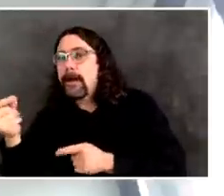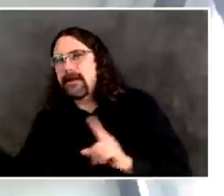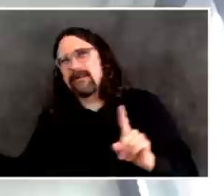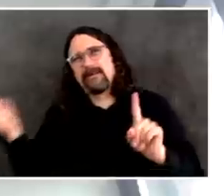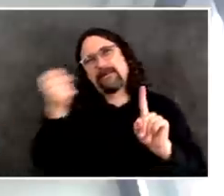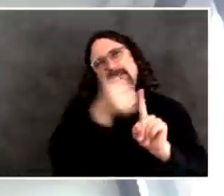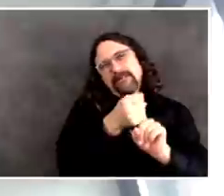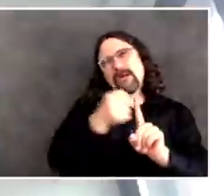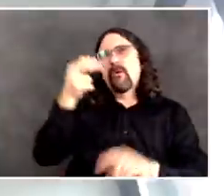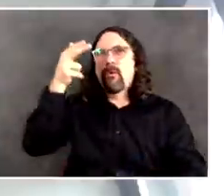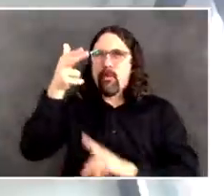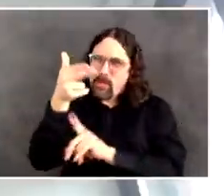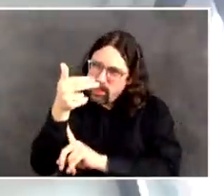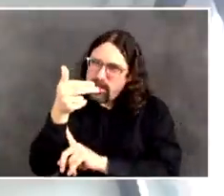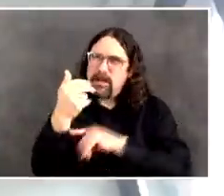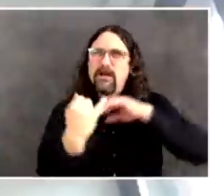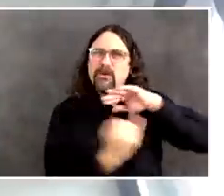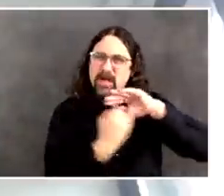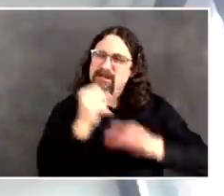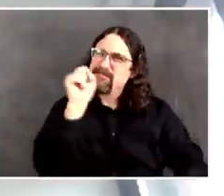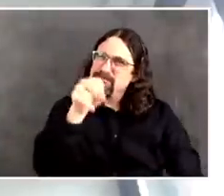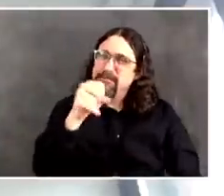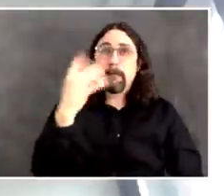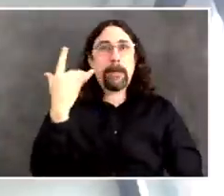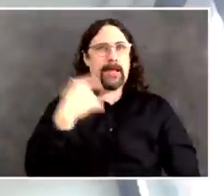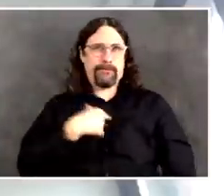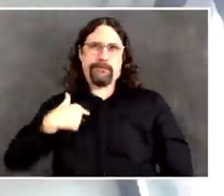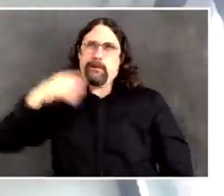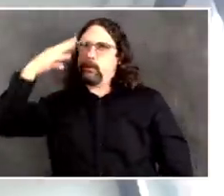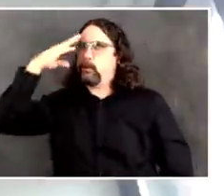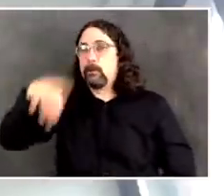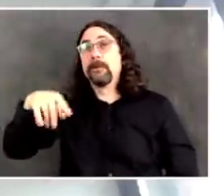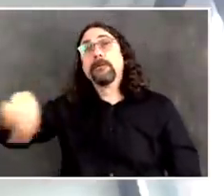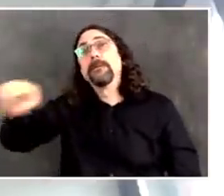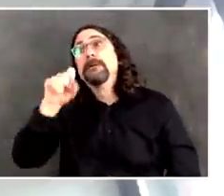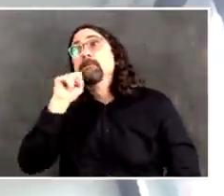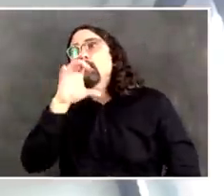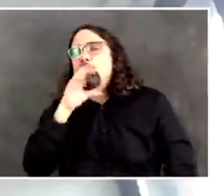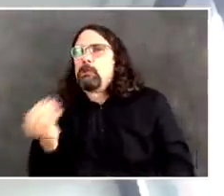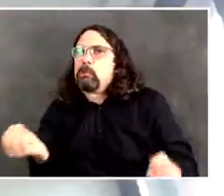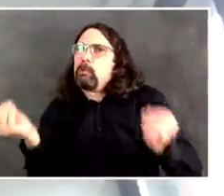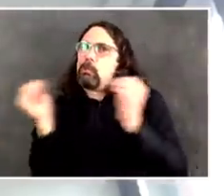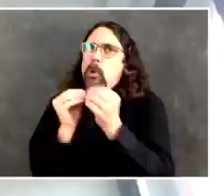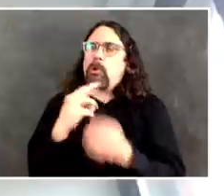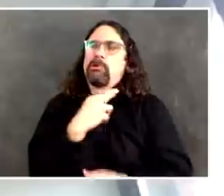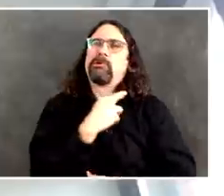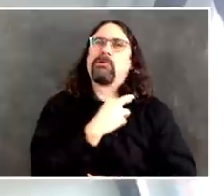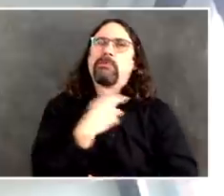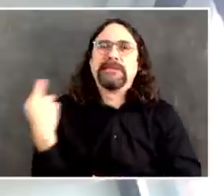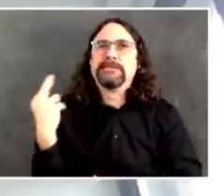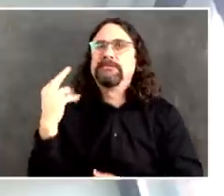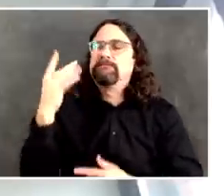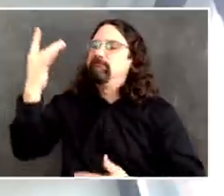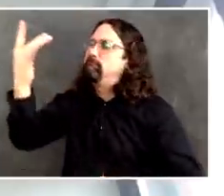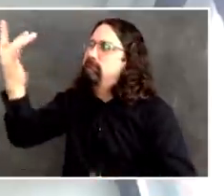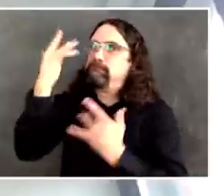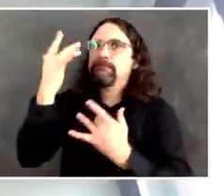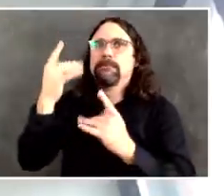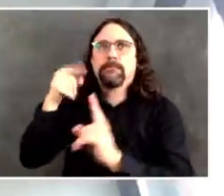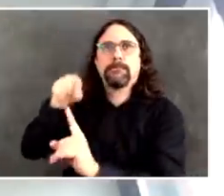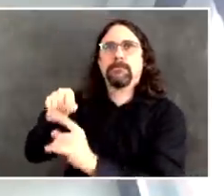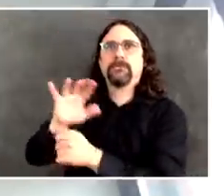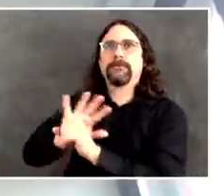positive in a nursing home and have shortness of breath, those people need to go right away to the hospital. They're at greatest risk.